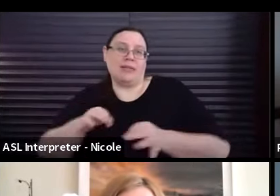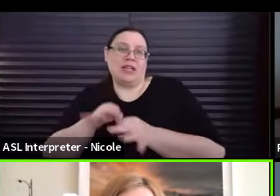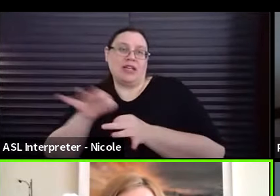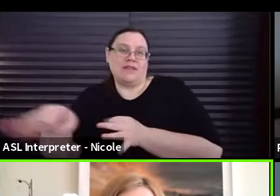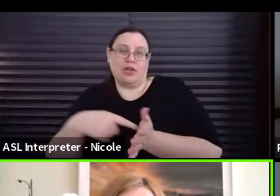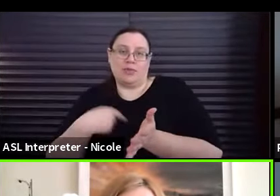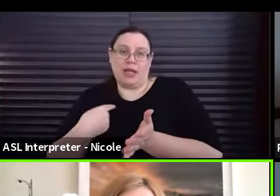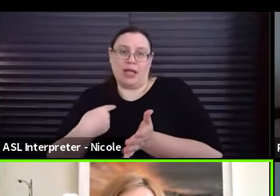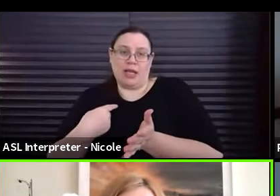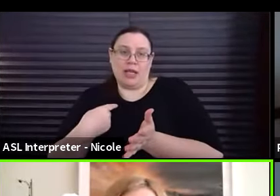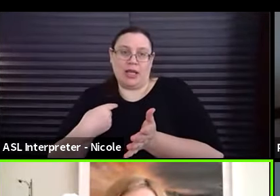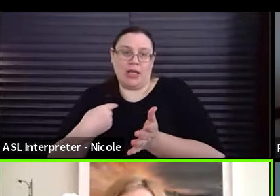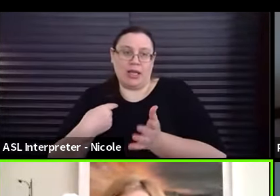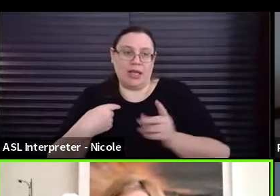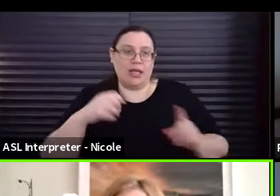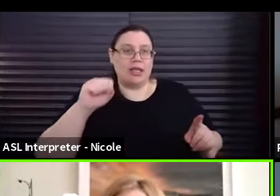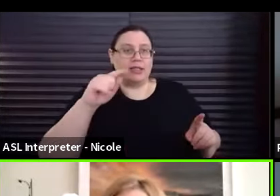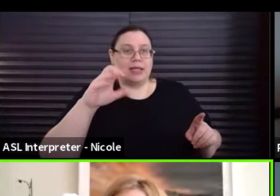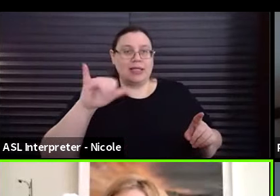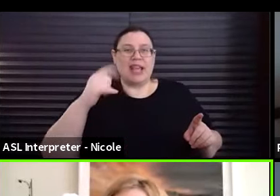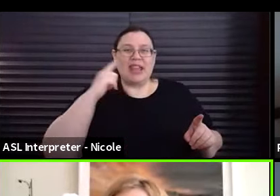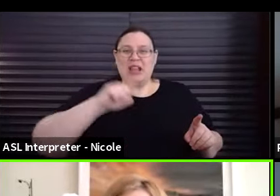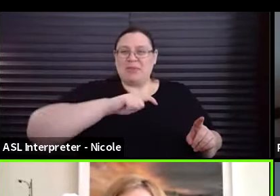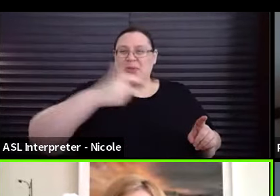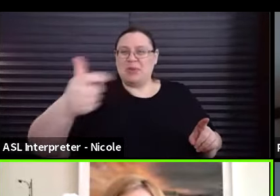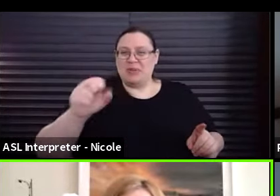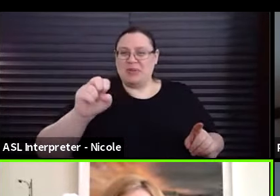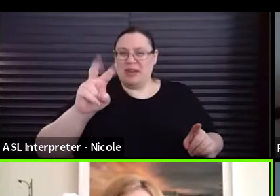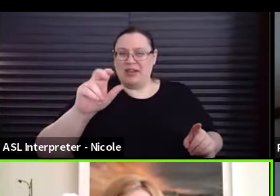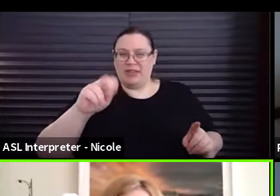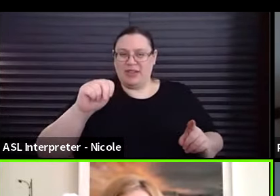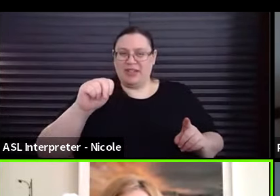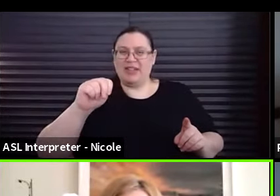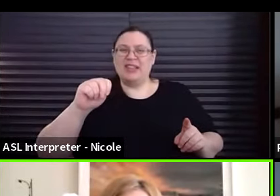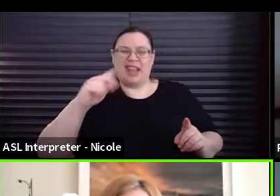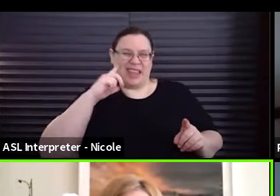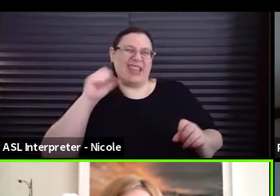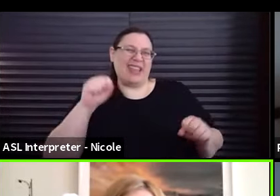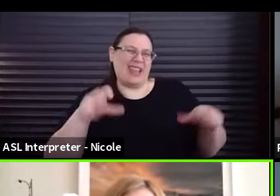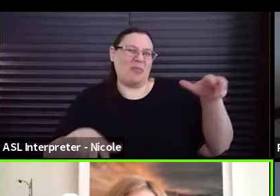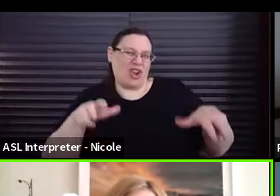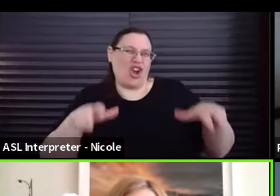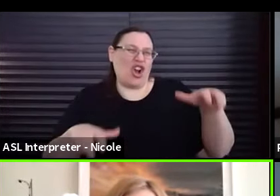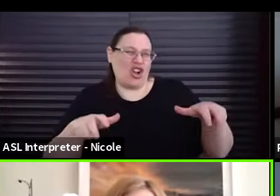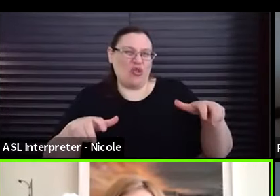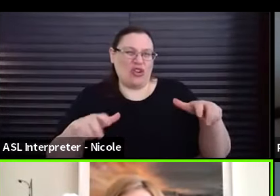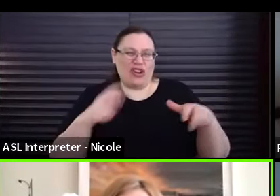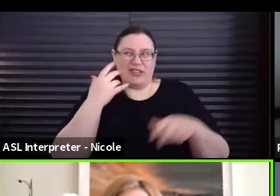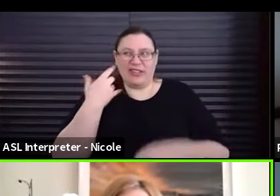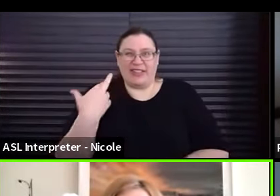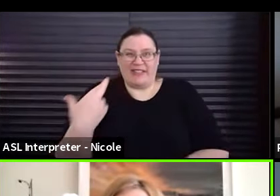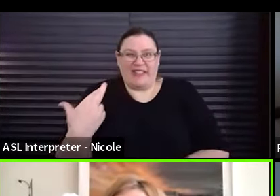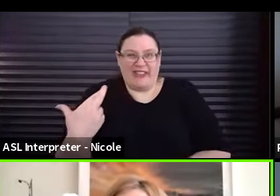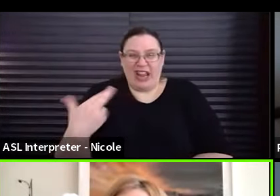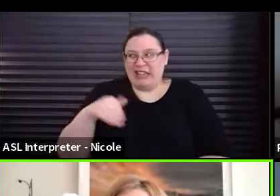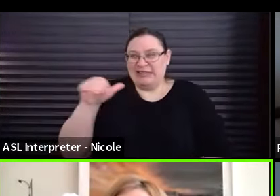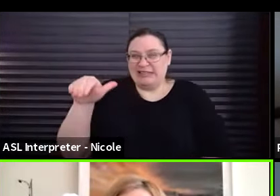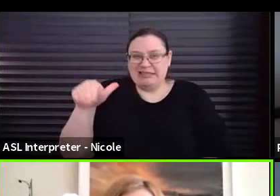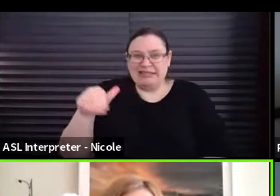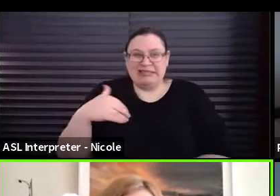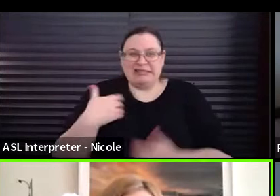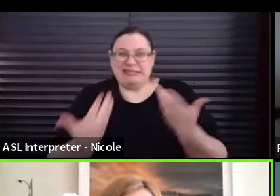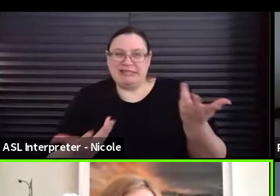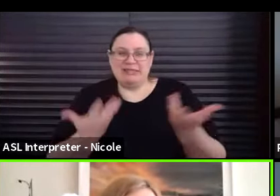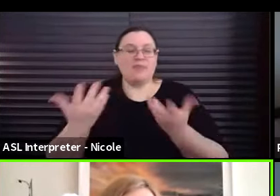Oh, I'll probably let maybe Evan take that. I think that can be awkward if it's a close friend asking you to do something. It's probably going to depend